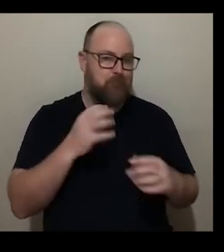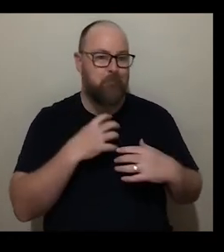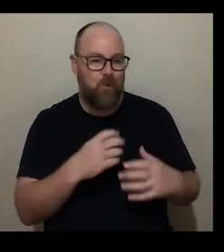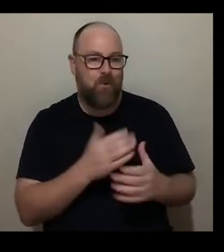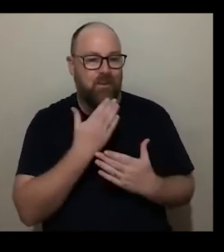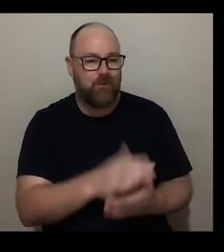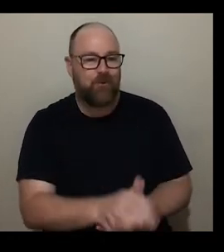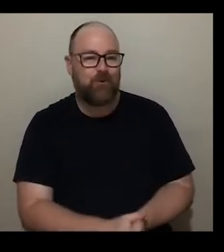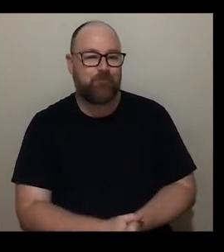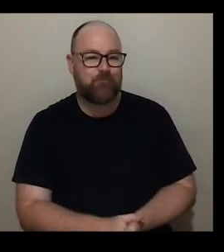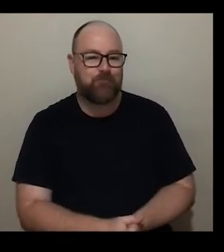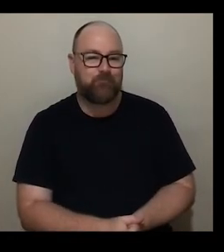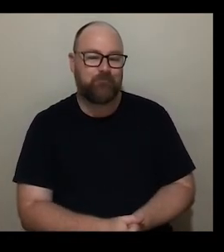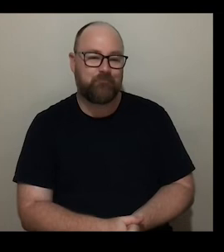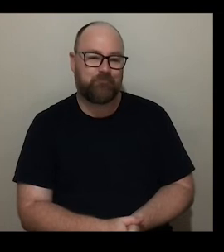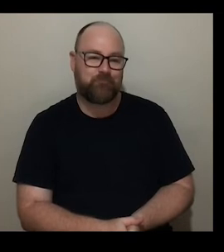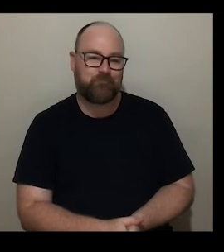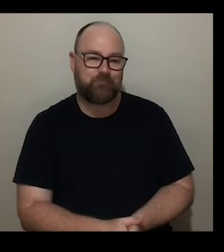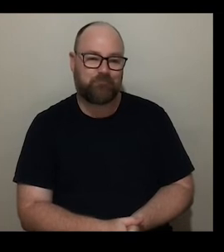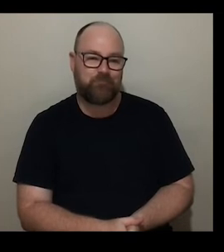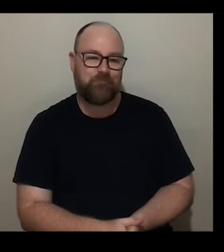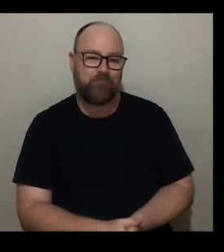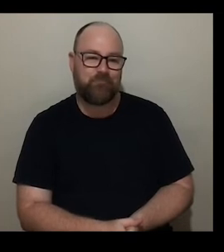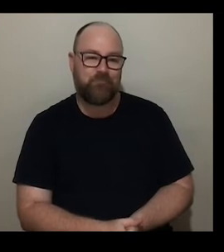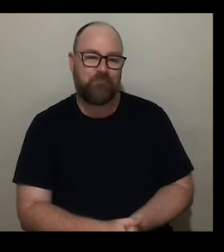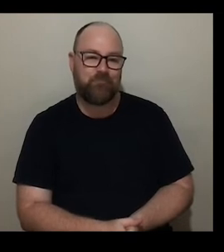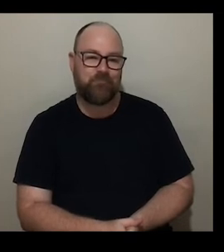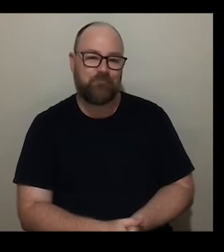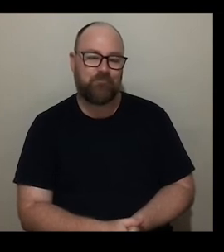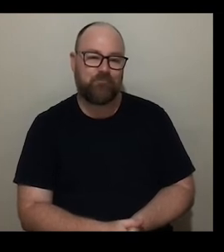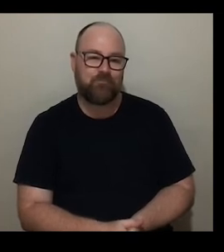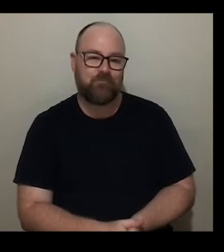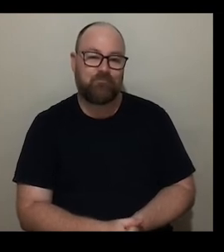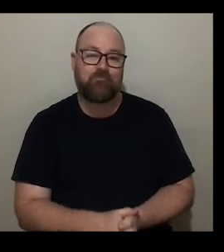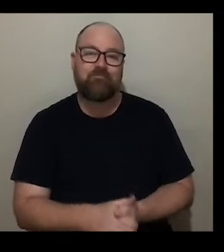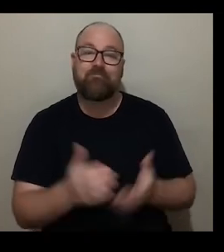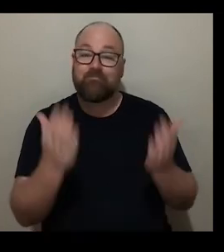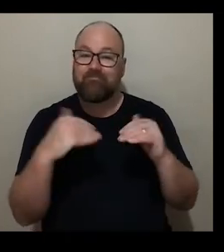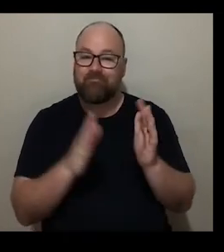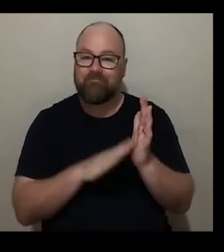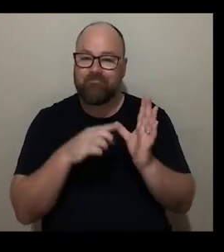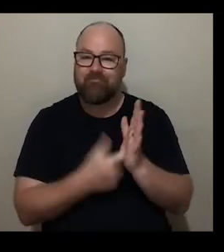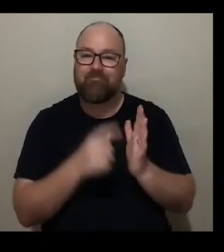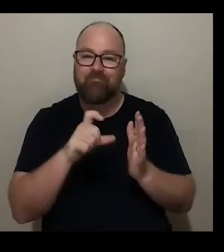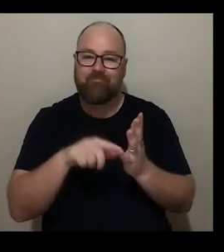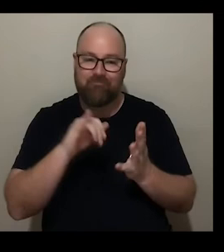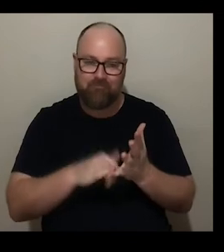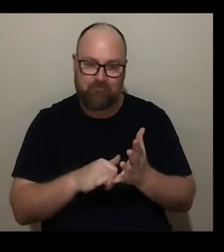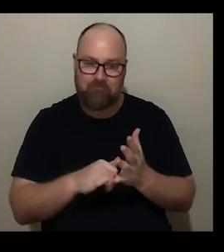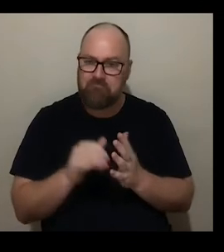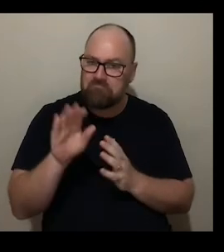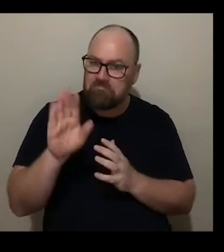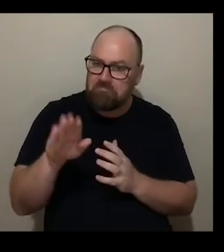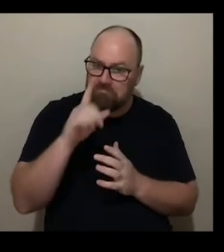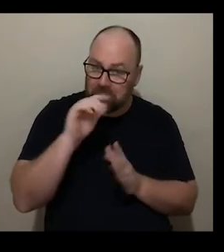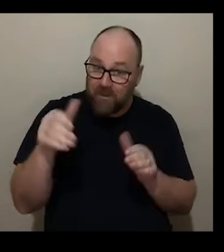it thank you marcus sticky orley it's so lovely to have you here with us today um i wonder